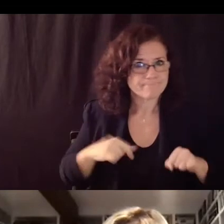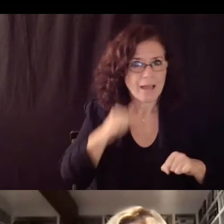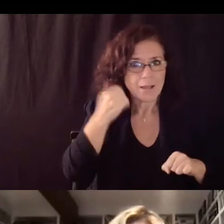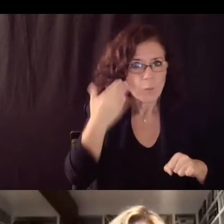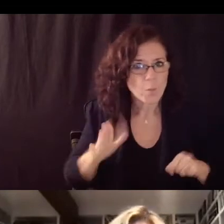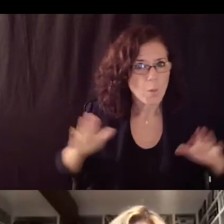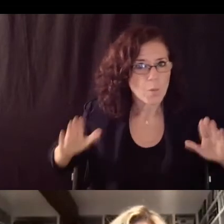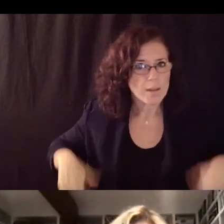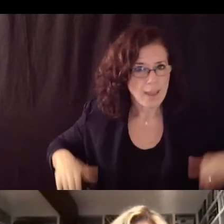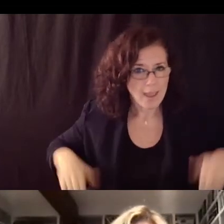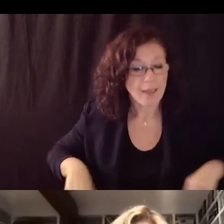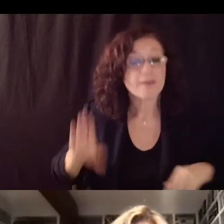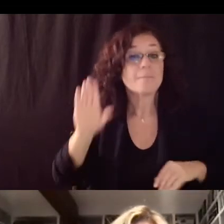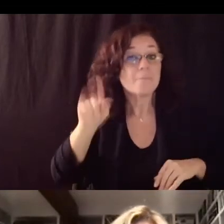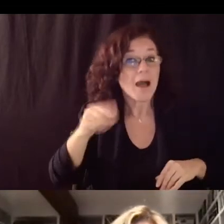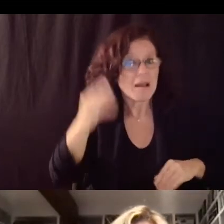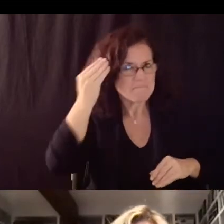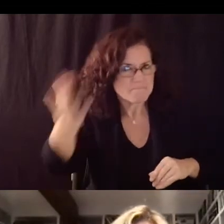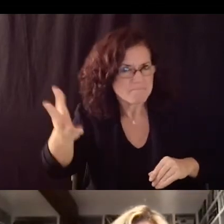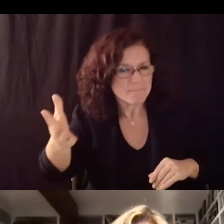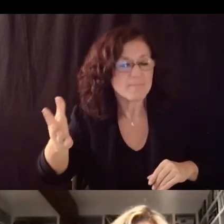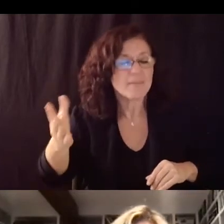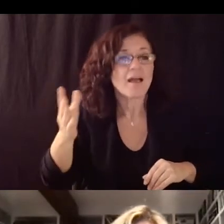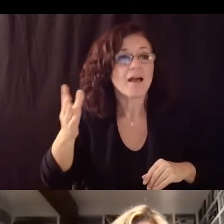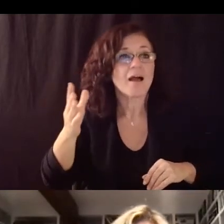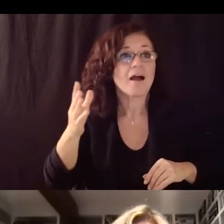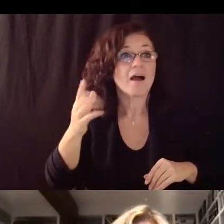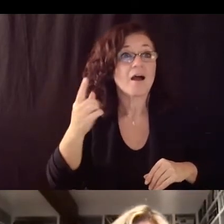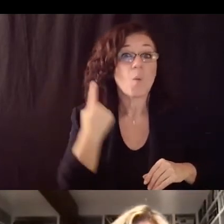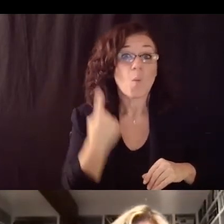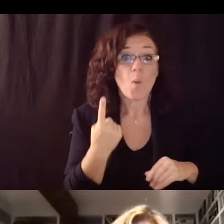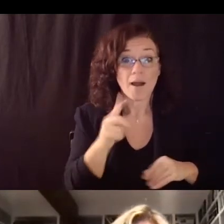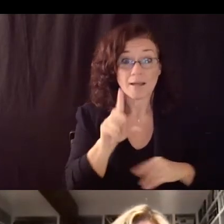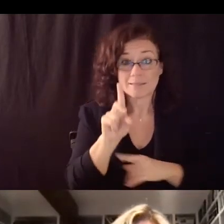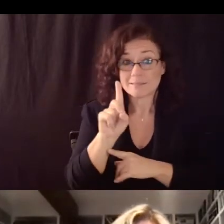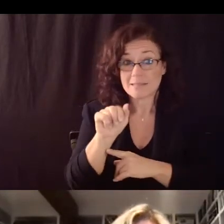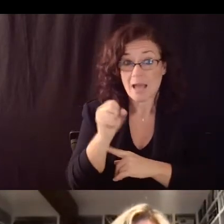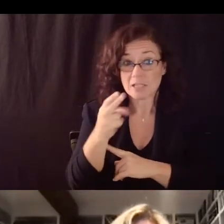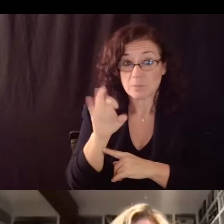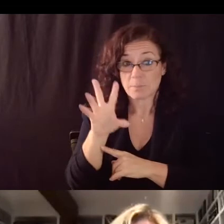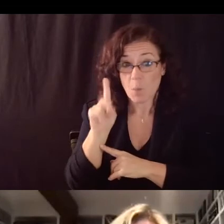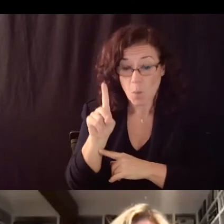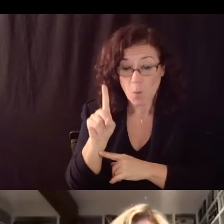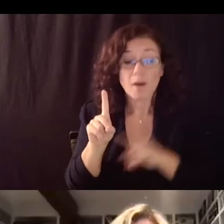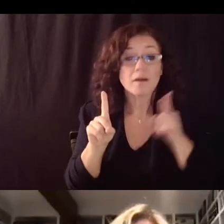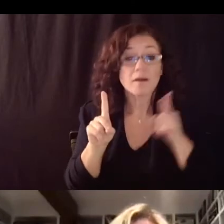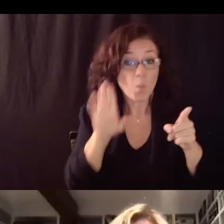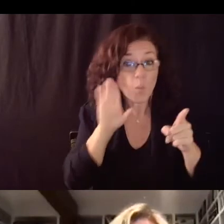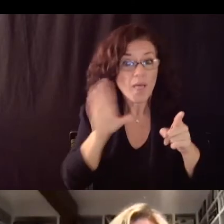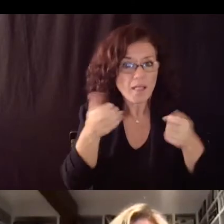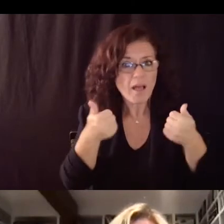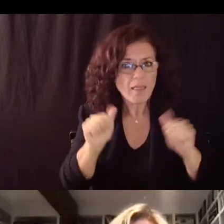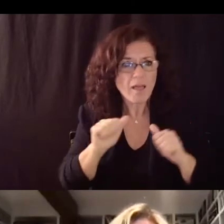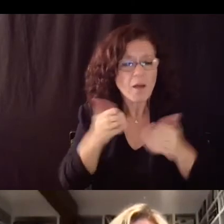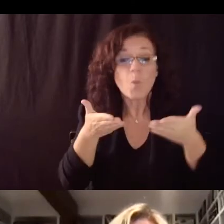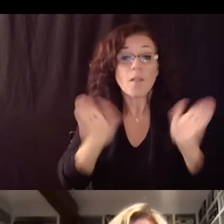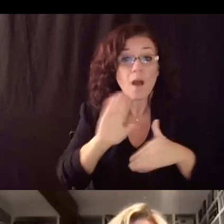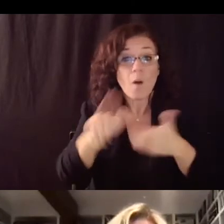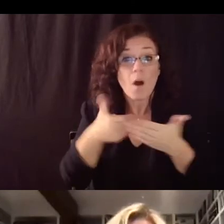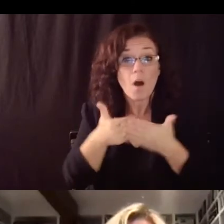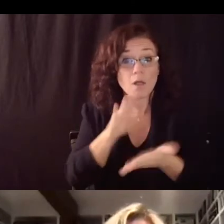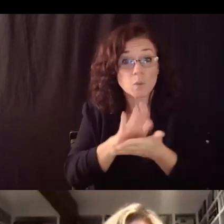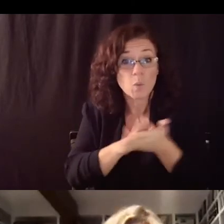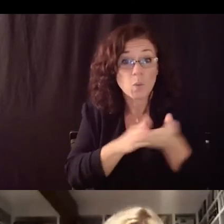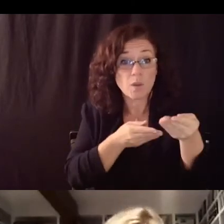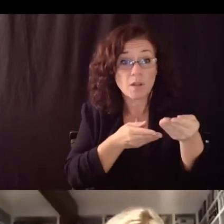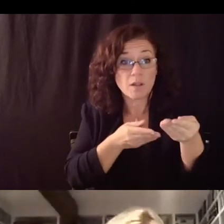a dashboard that allows all school information to be entered and to be visible i do